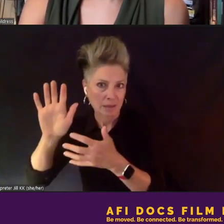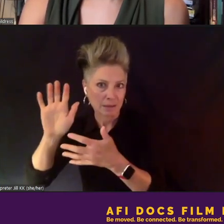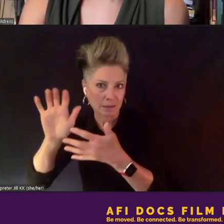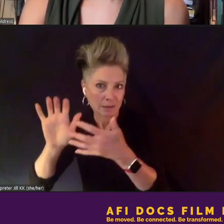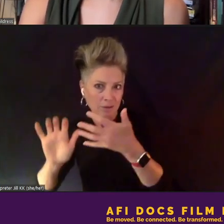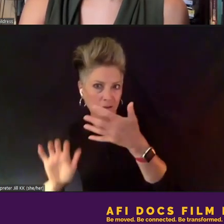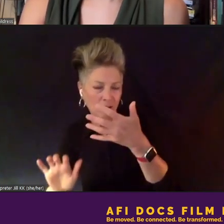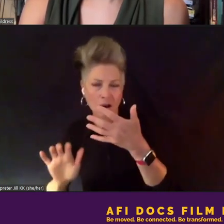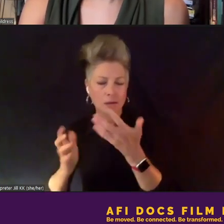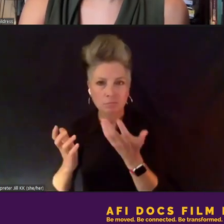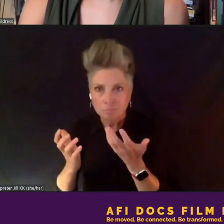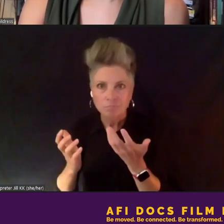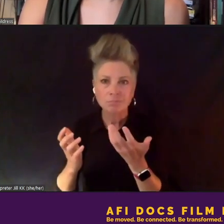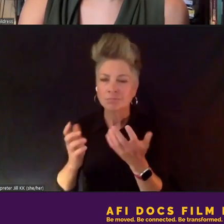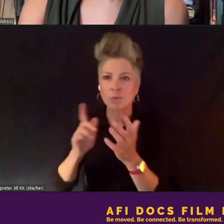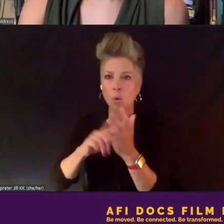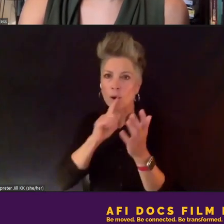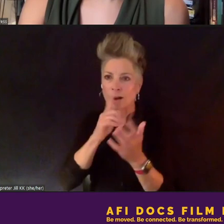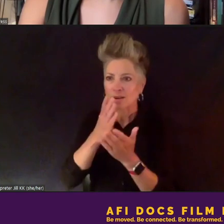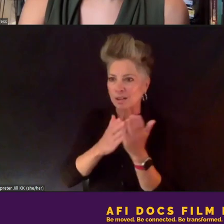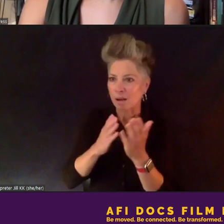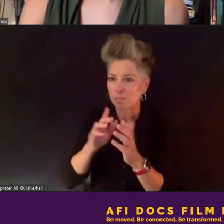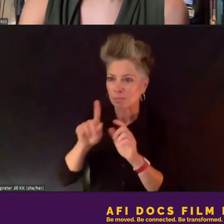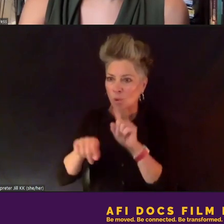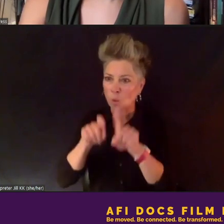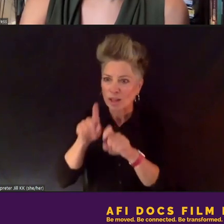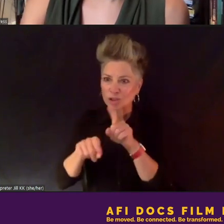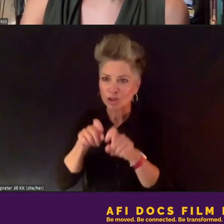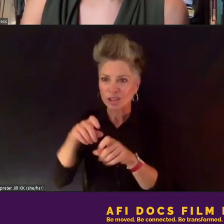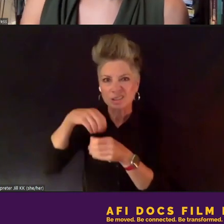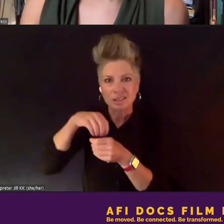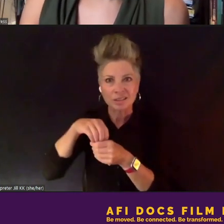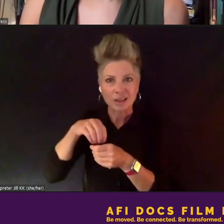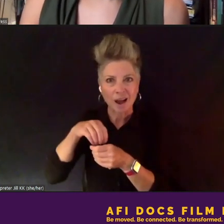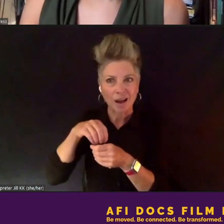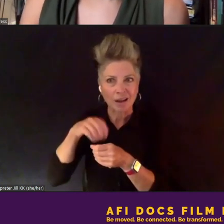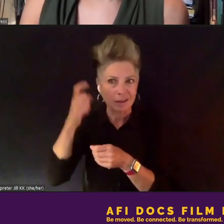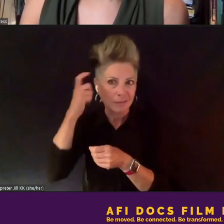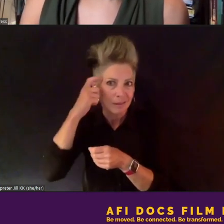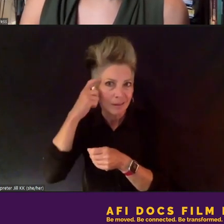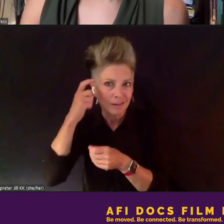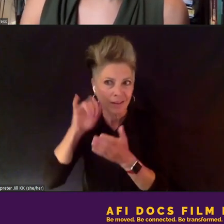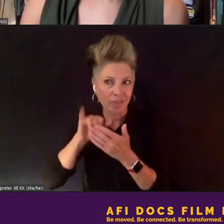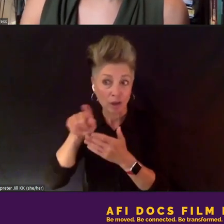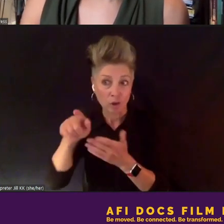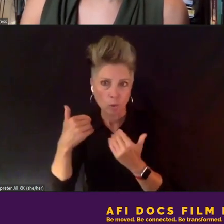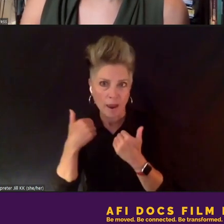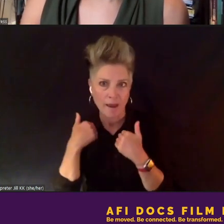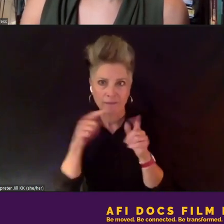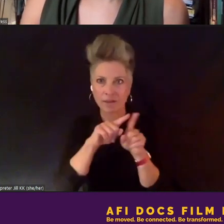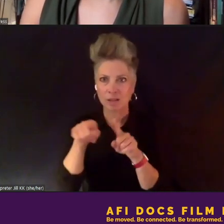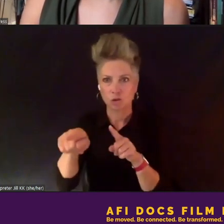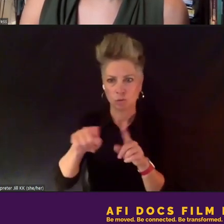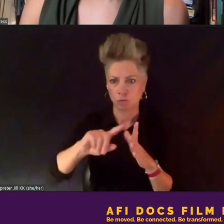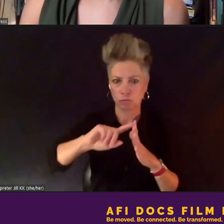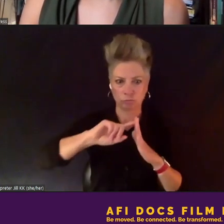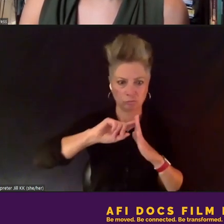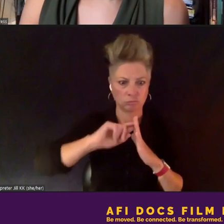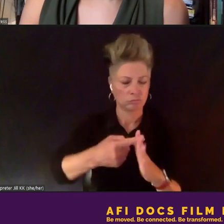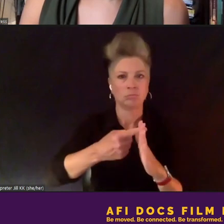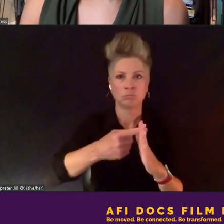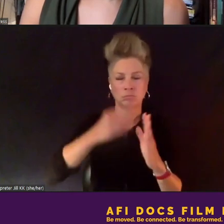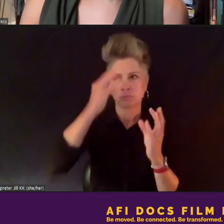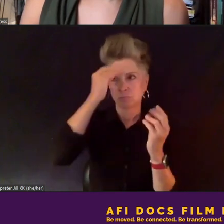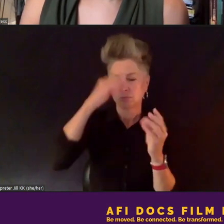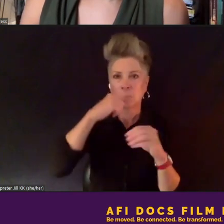practical considerations and questions that you from your perspective have as you're launching into a film and I think a really big